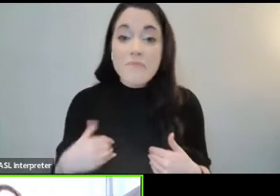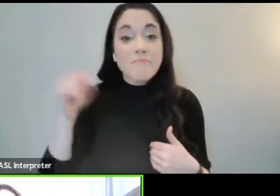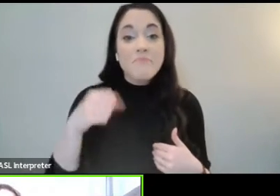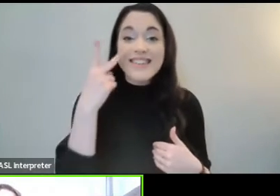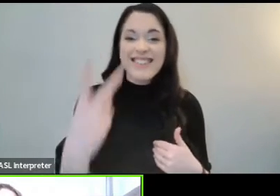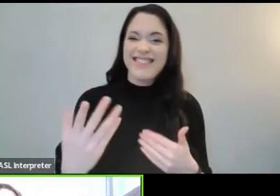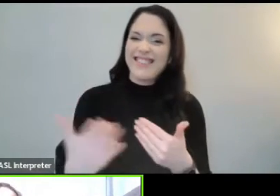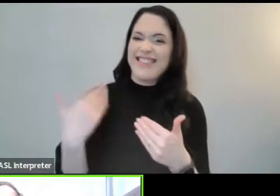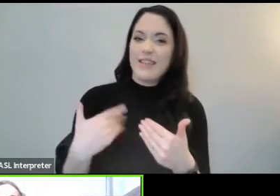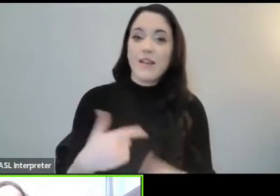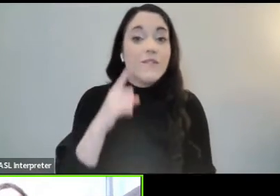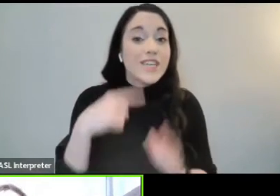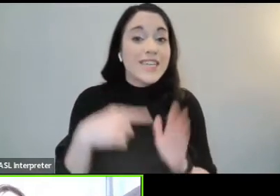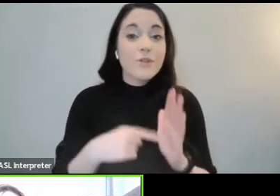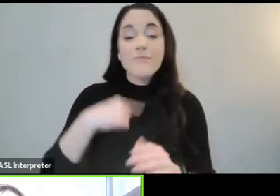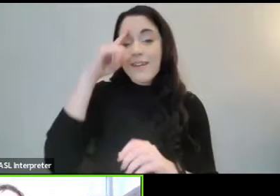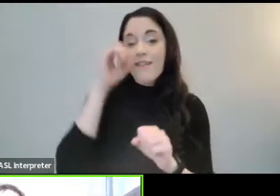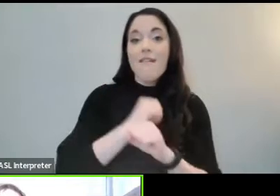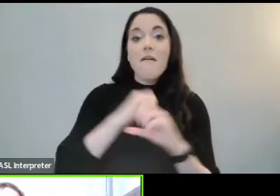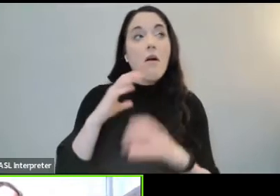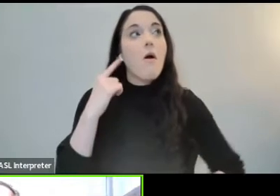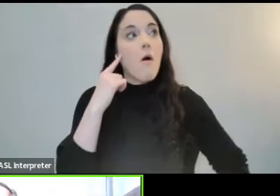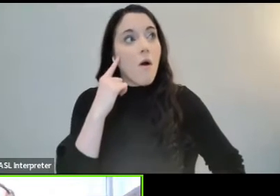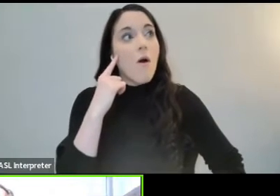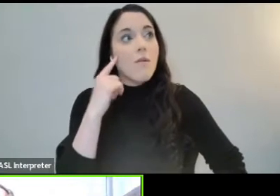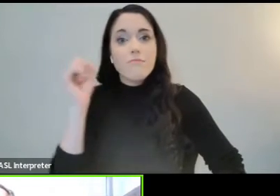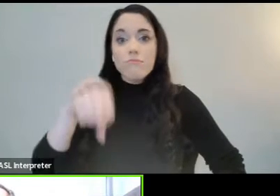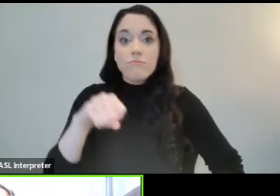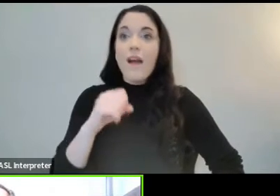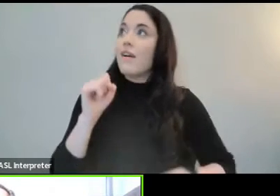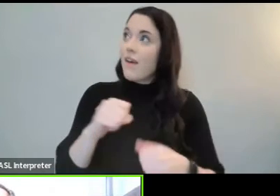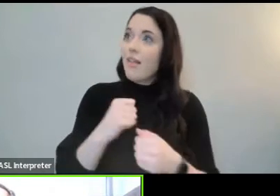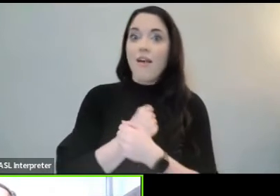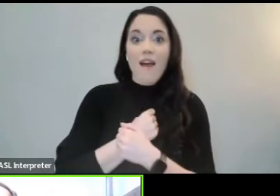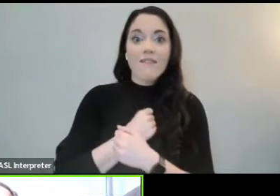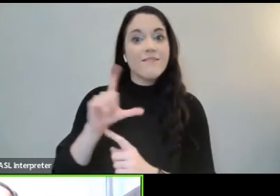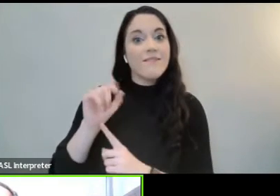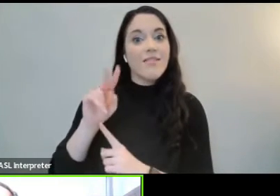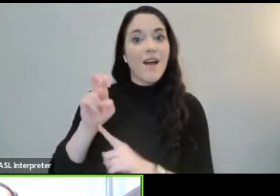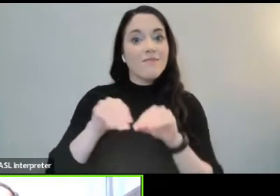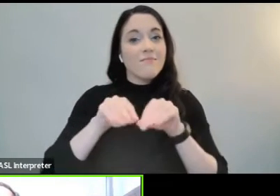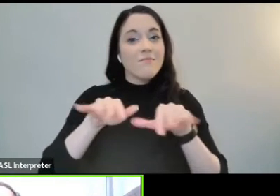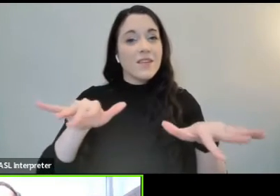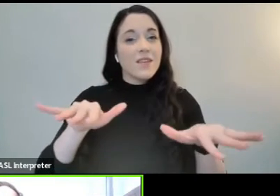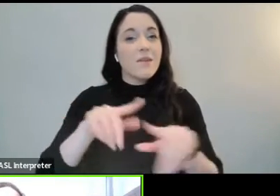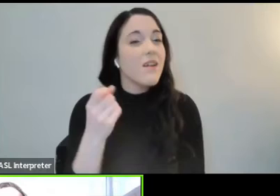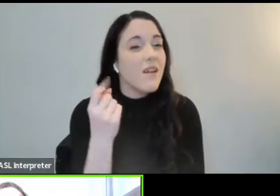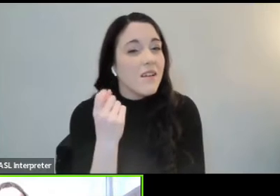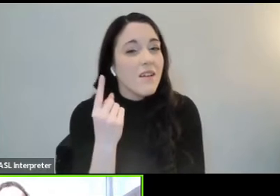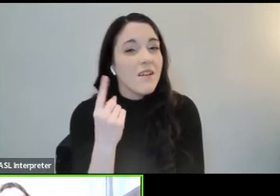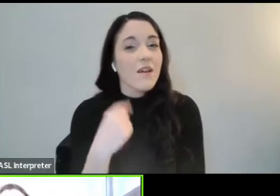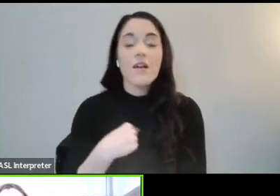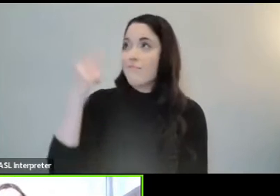mind and give a scent to the thought of being loving. But I want to be more loving, not just in my